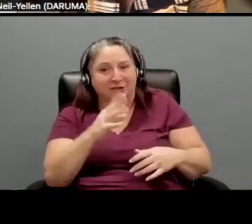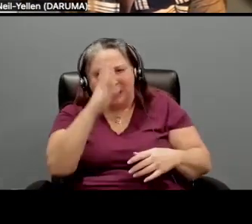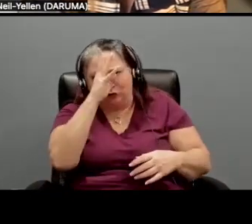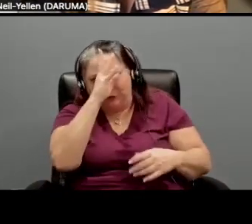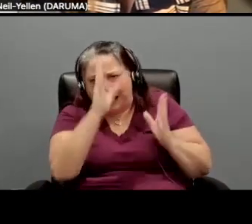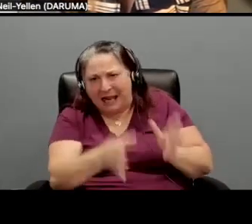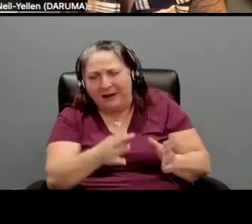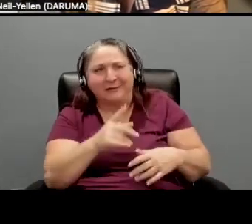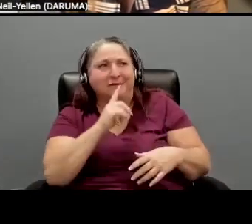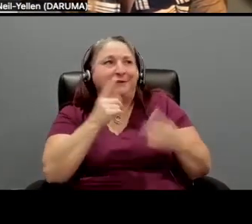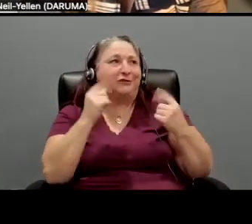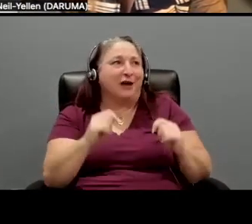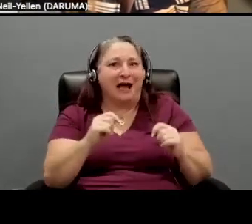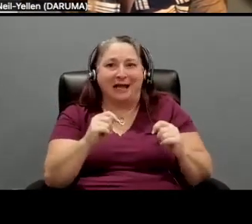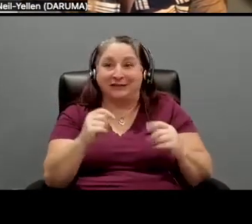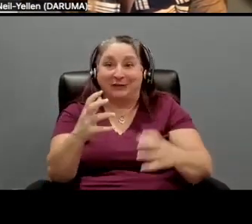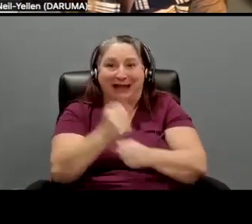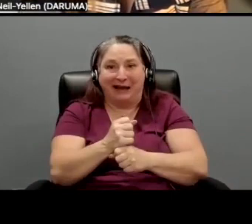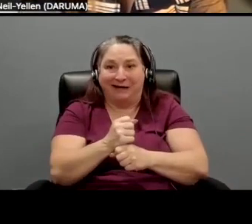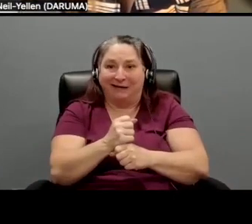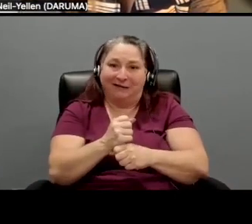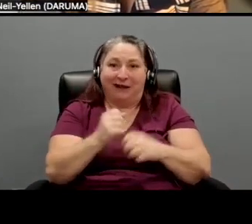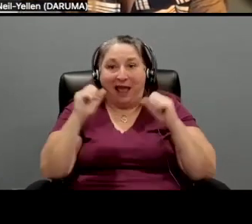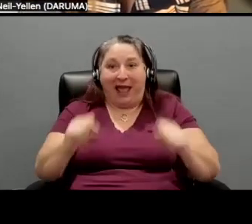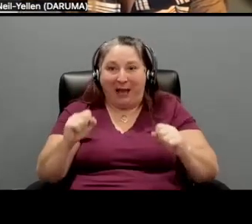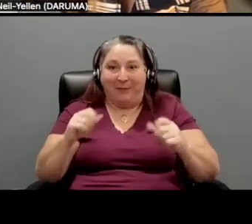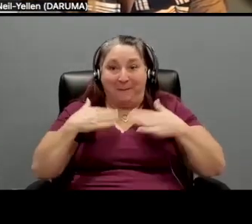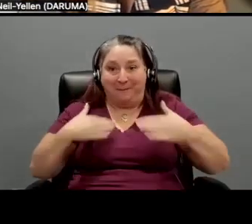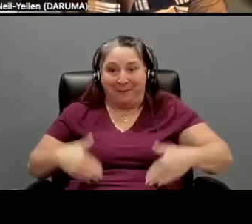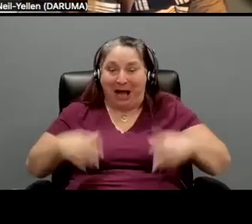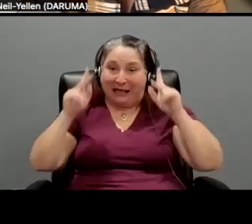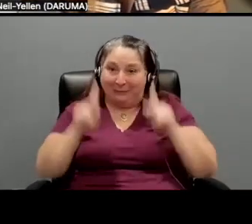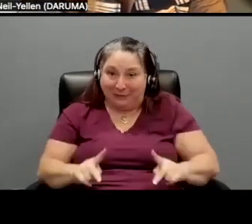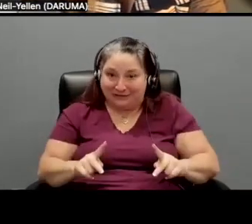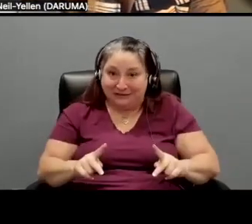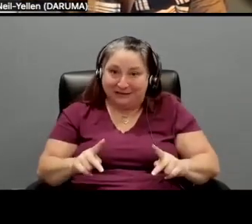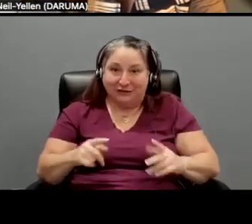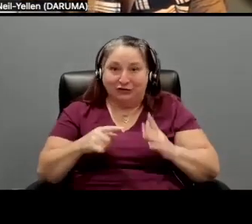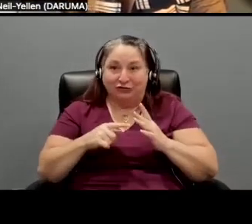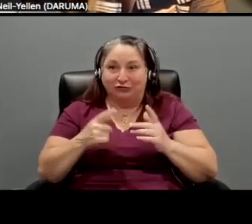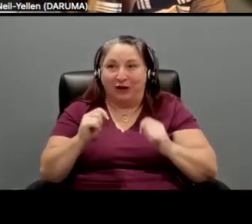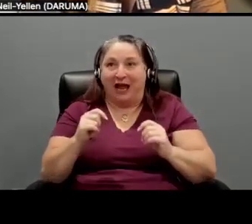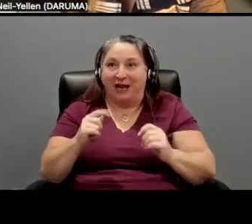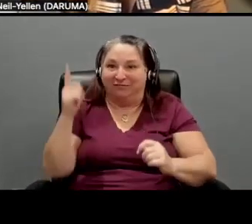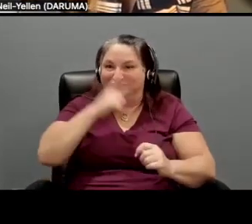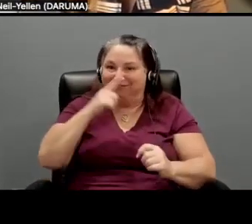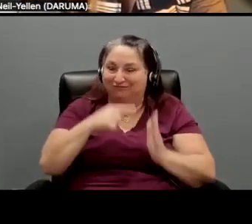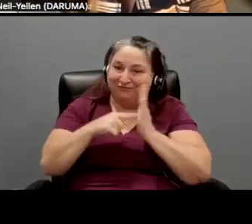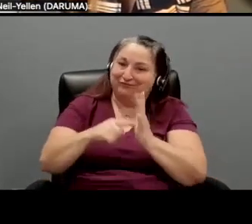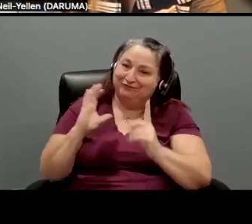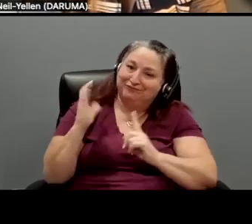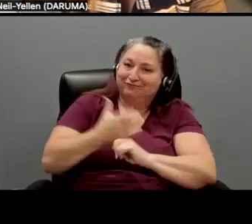to take an able-bodied person and, and present them as a disabled person, you know, with, with less